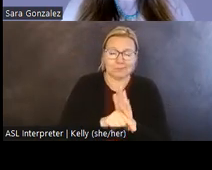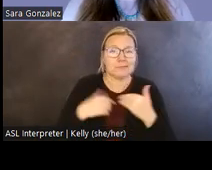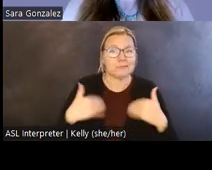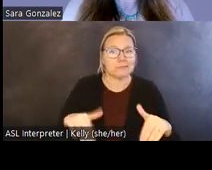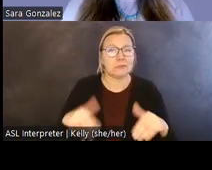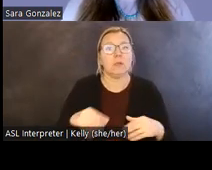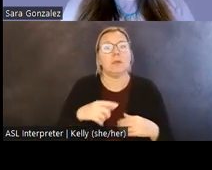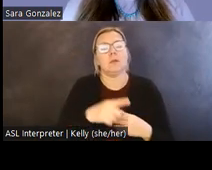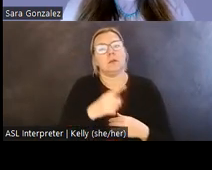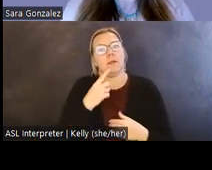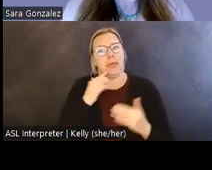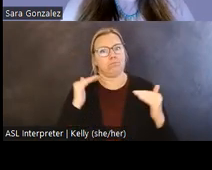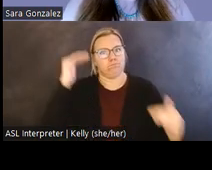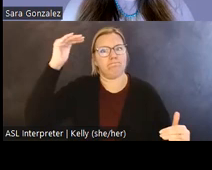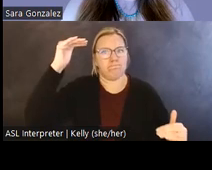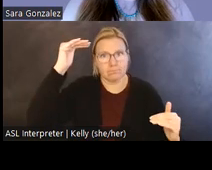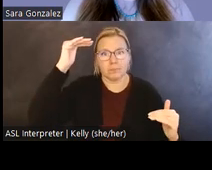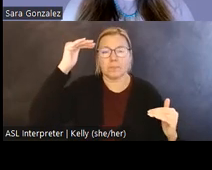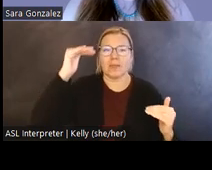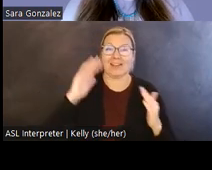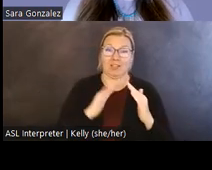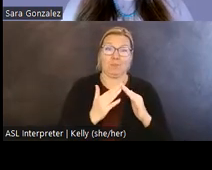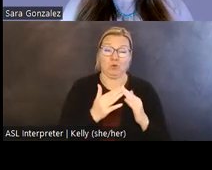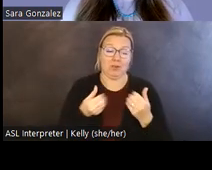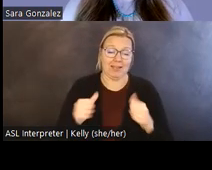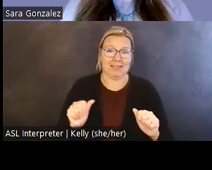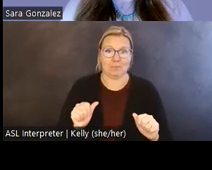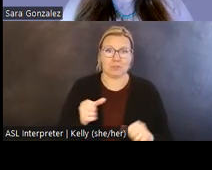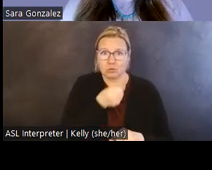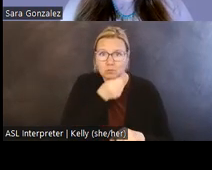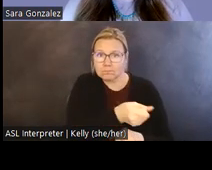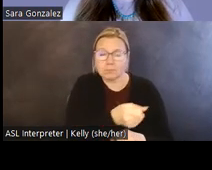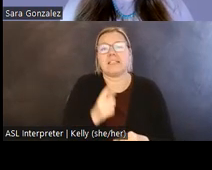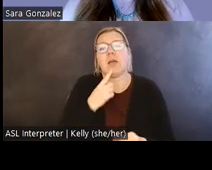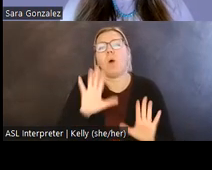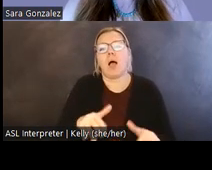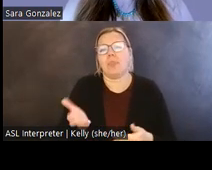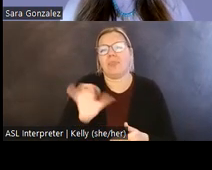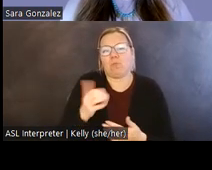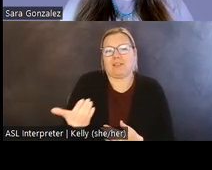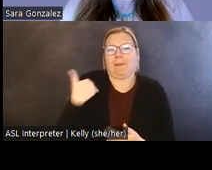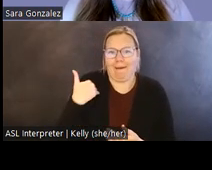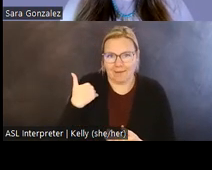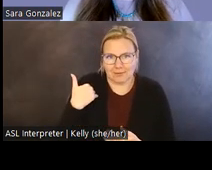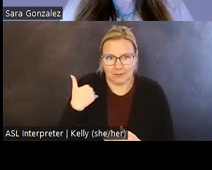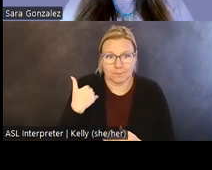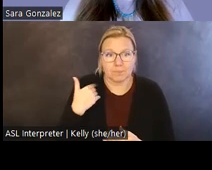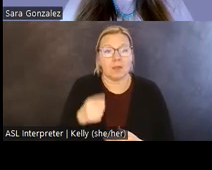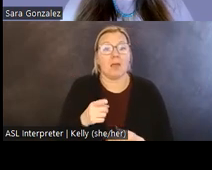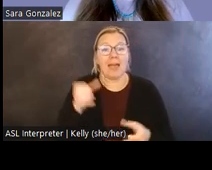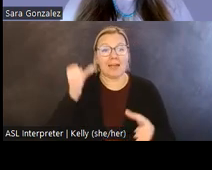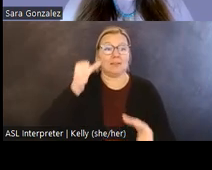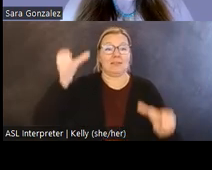of state indifference and community attempts to place these experiences in the past. Yet as Maori scholar Linda